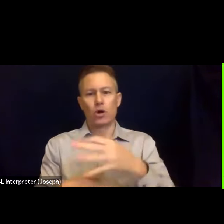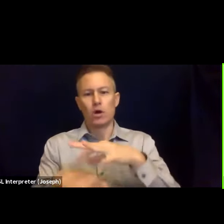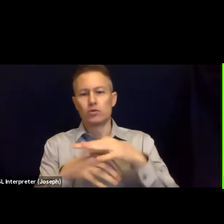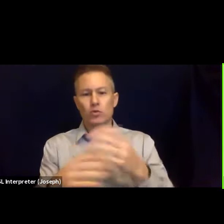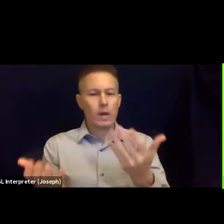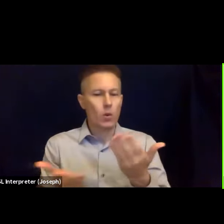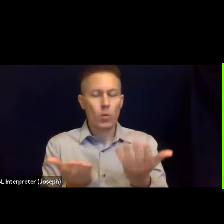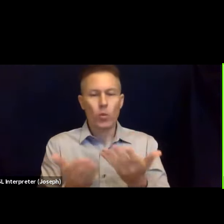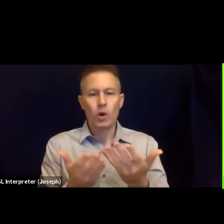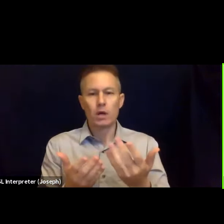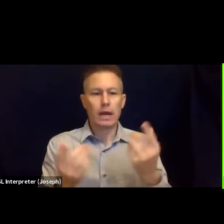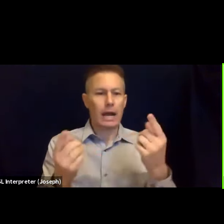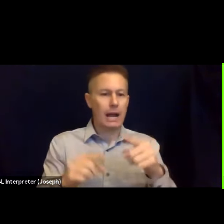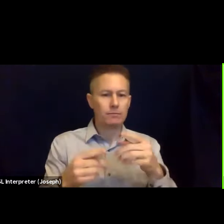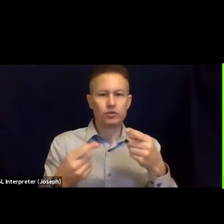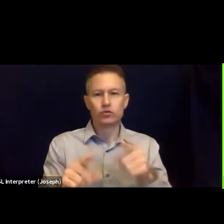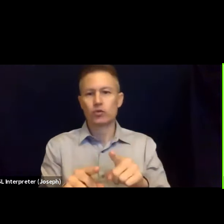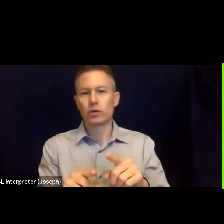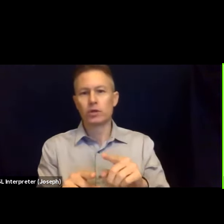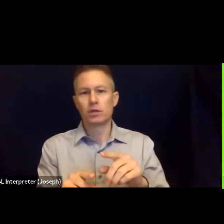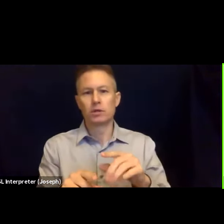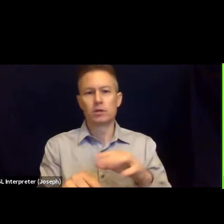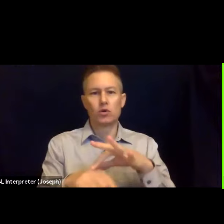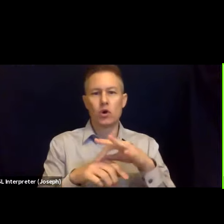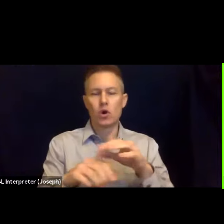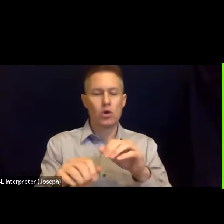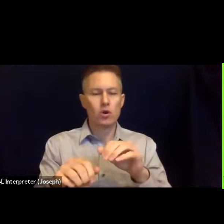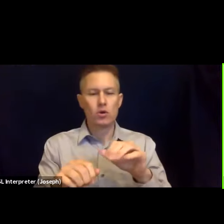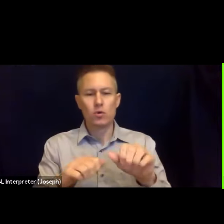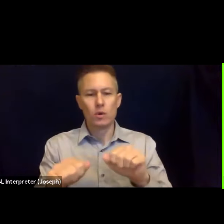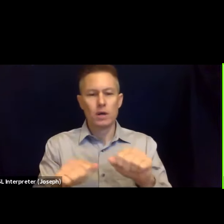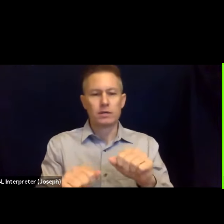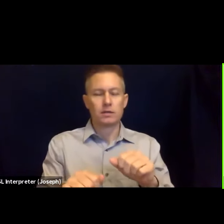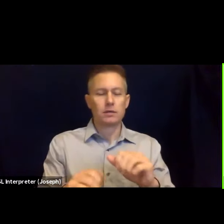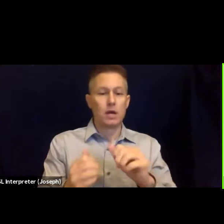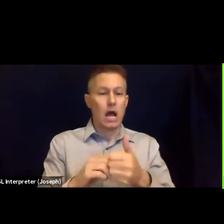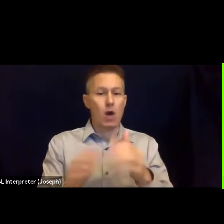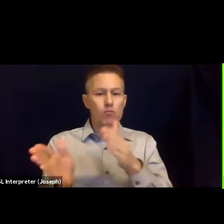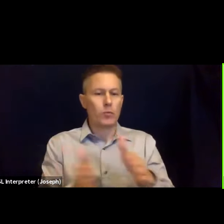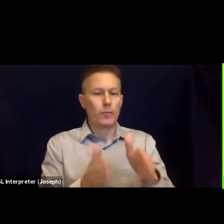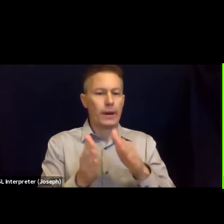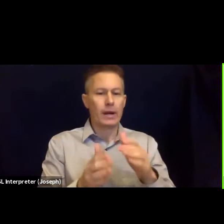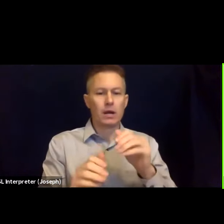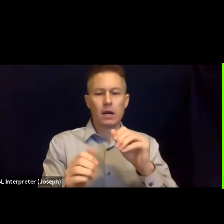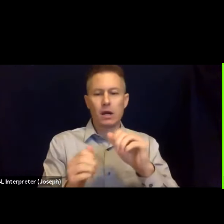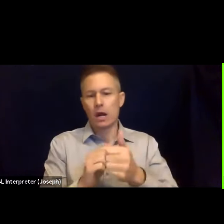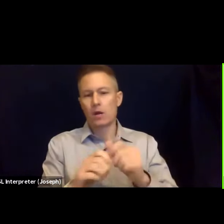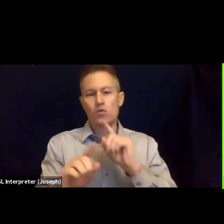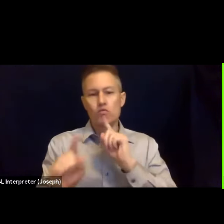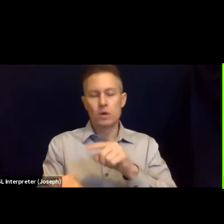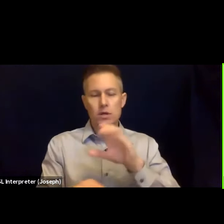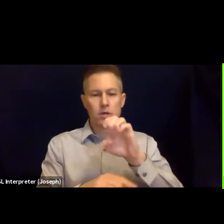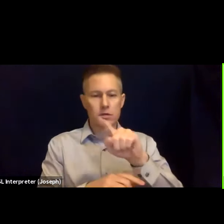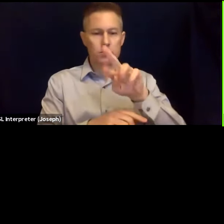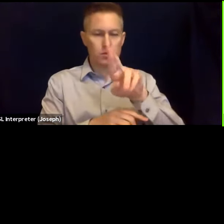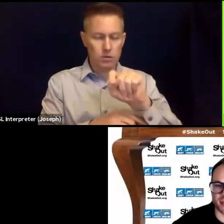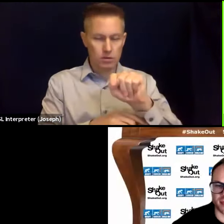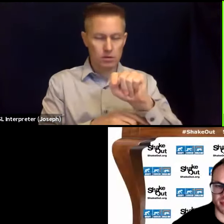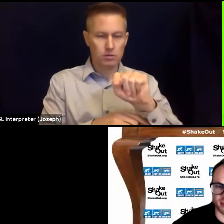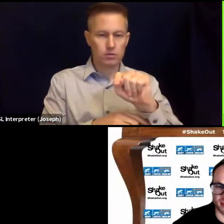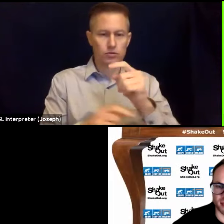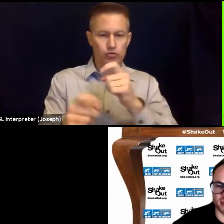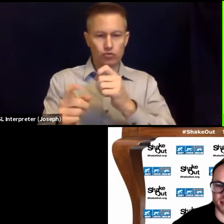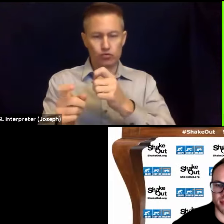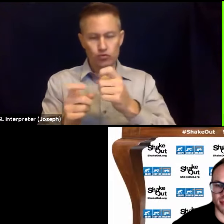them, and how do we prepare, how do we react to them. And I think the cert training that might shake up